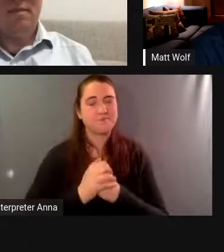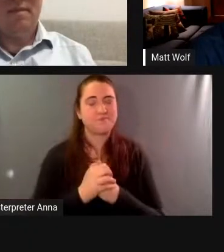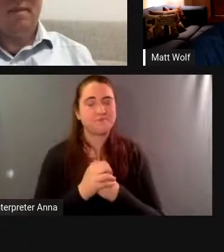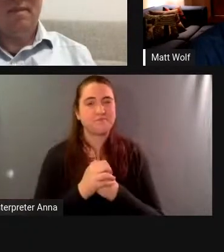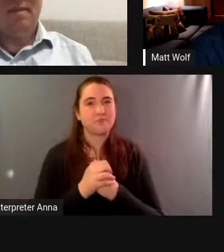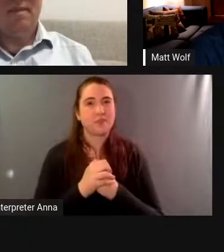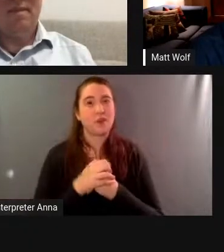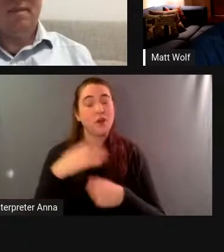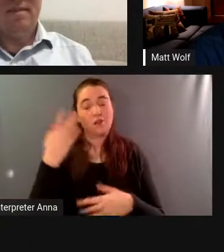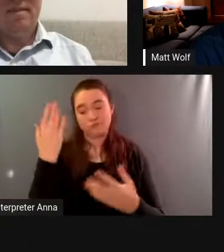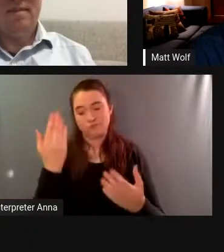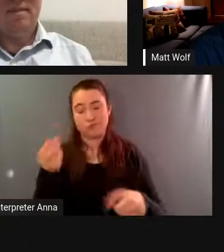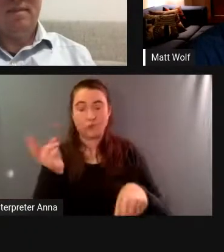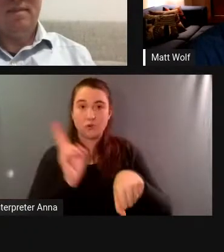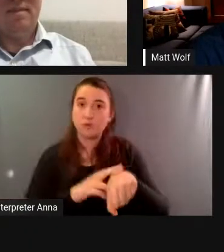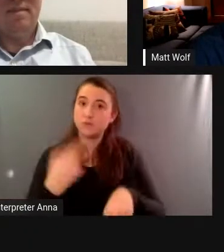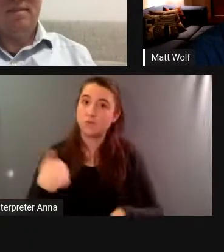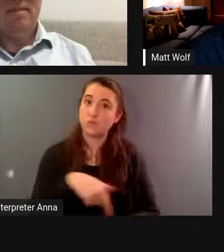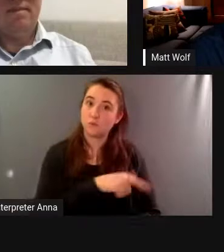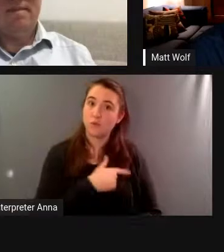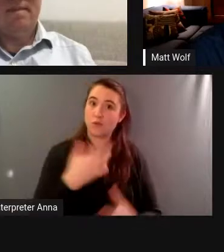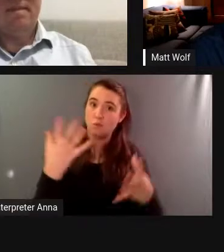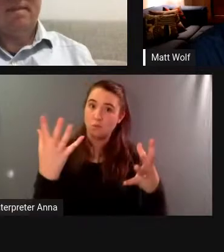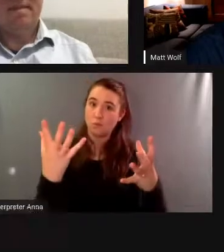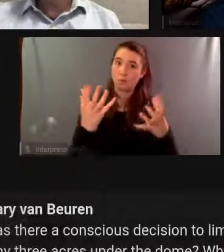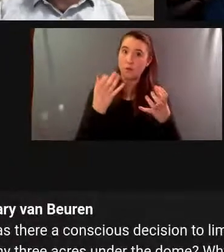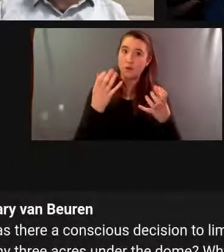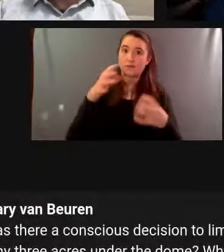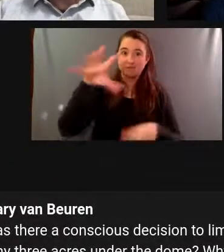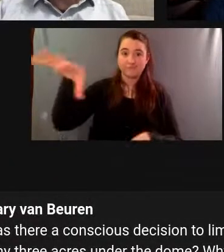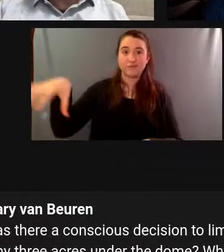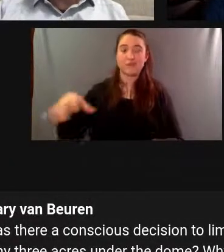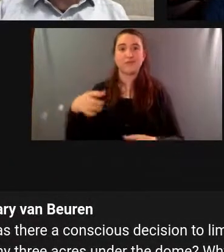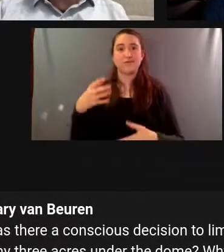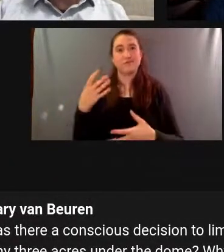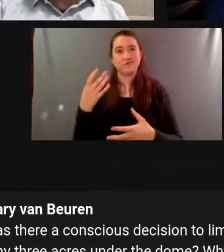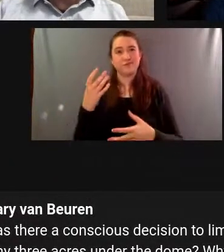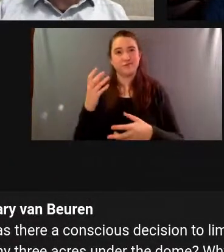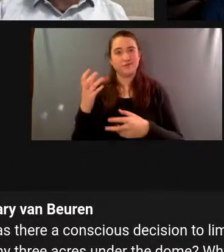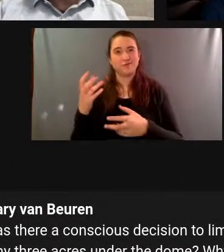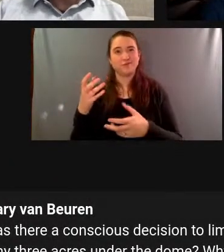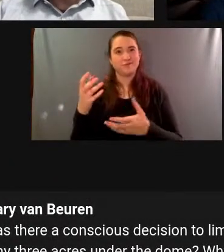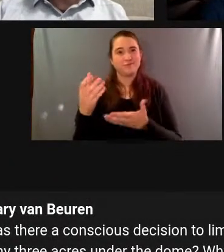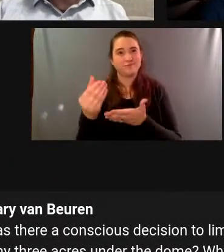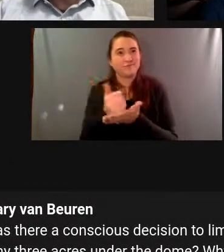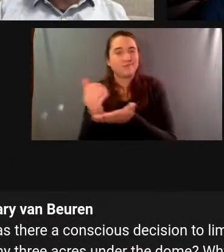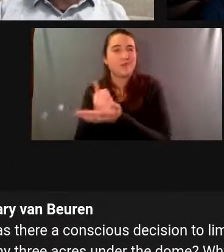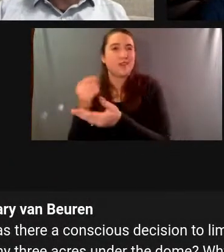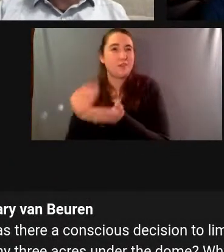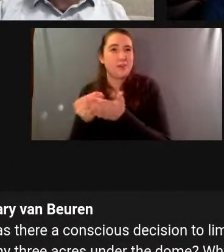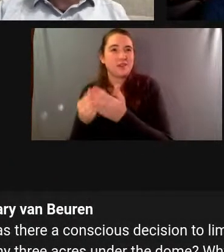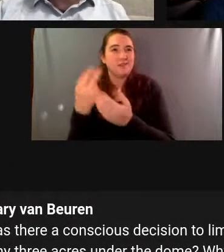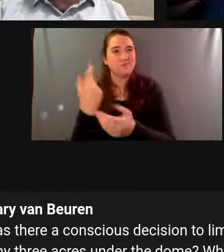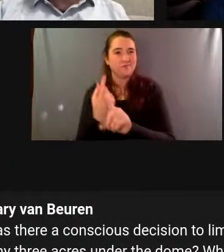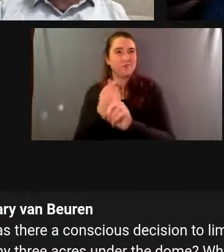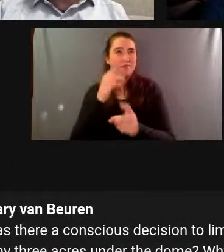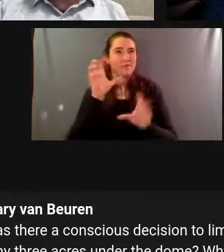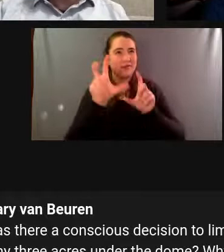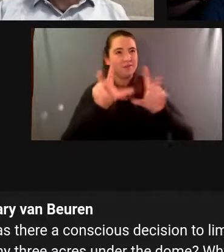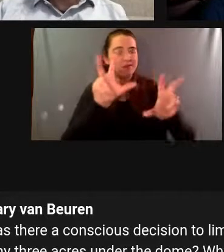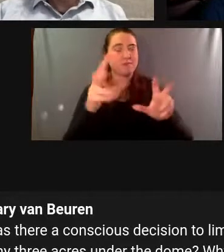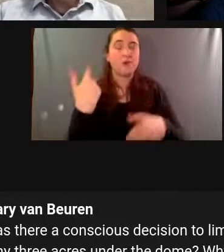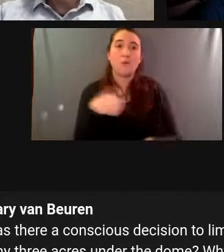biosphere 2 to make back the investment we thought that would happen by selling biospheres to la